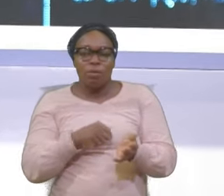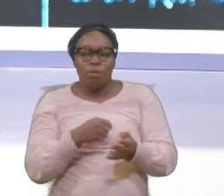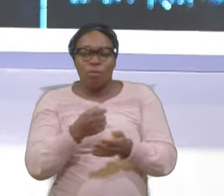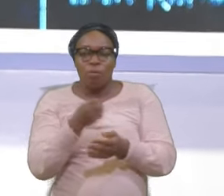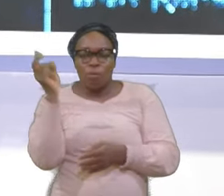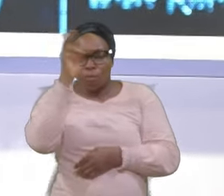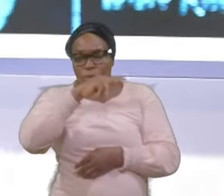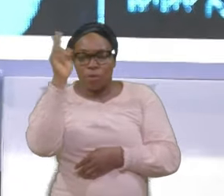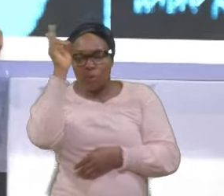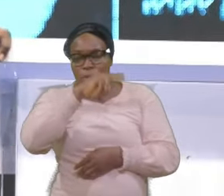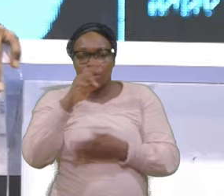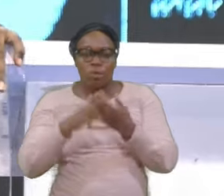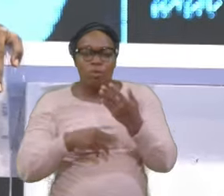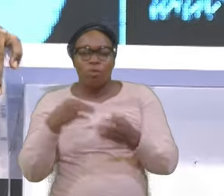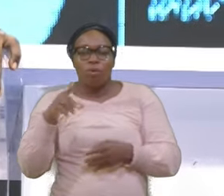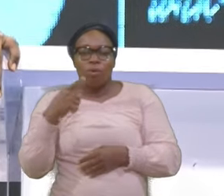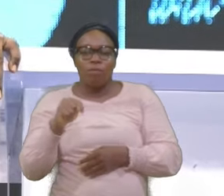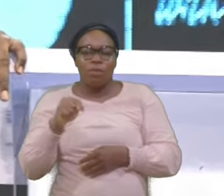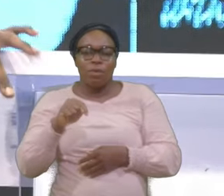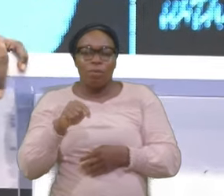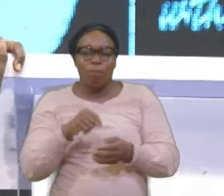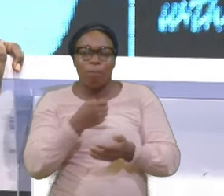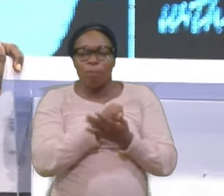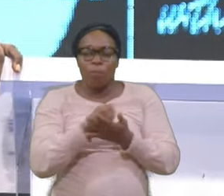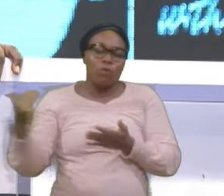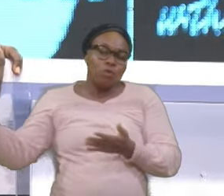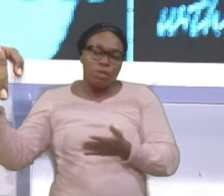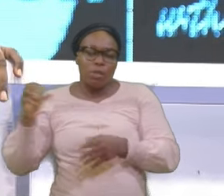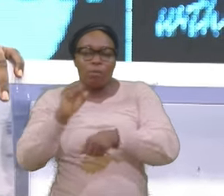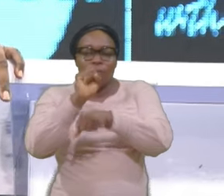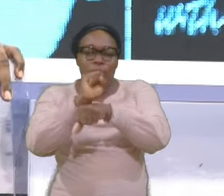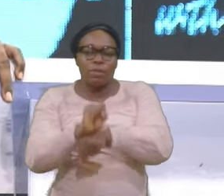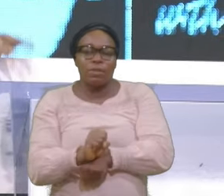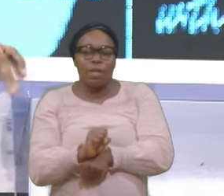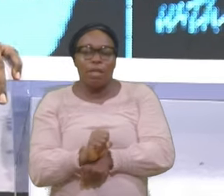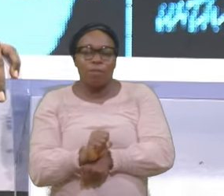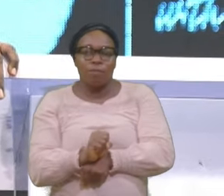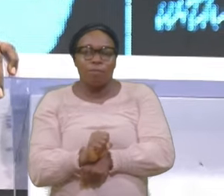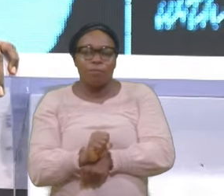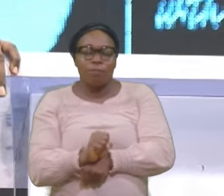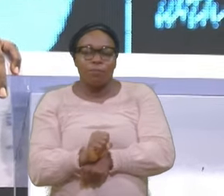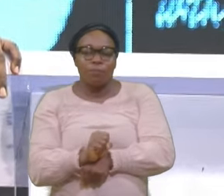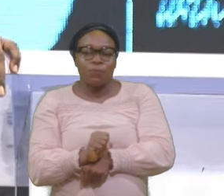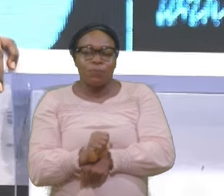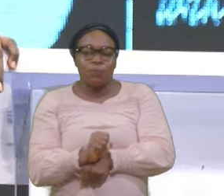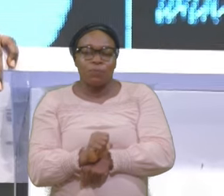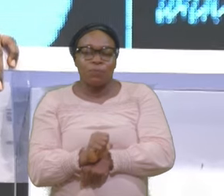A slave To sell A slave To greed